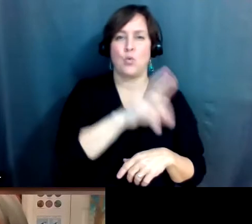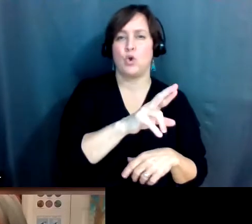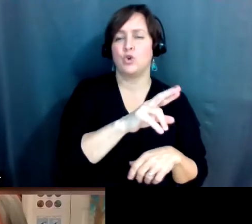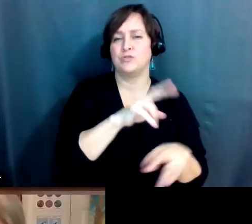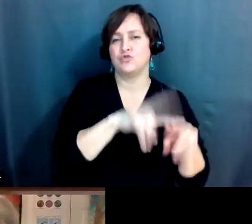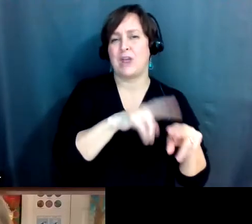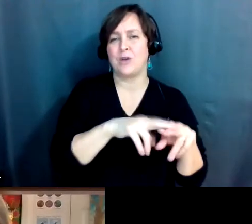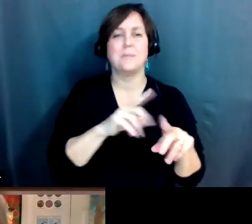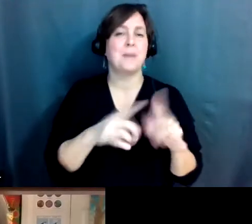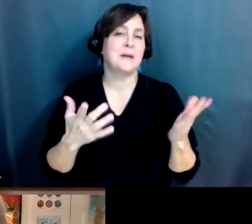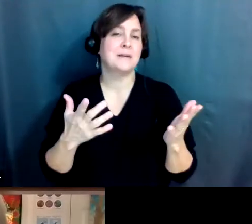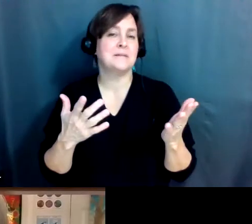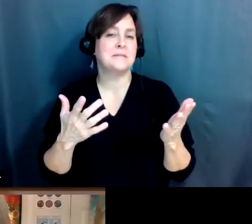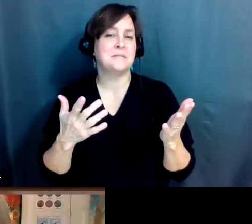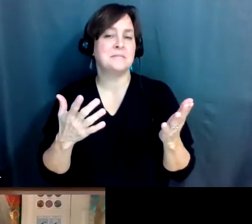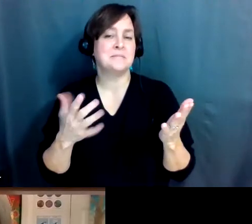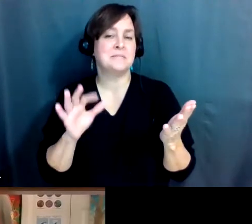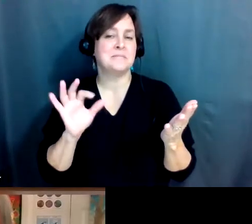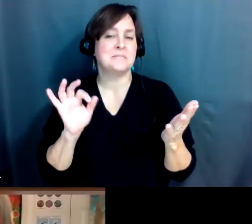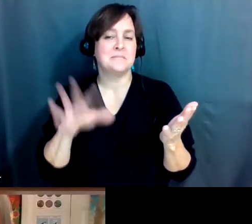check that out if you would like.